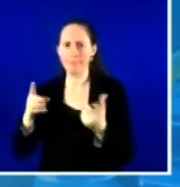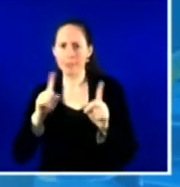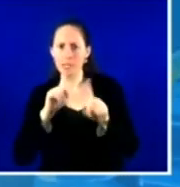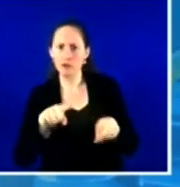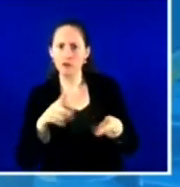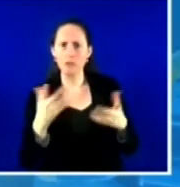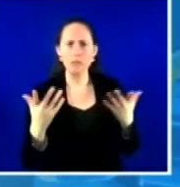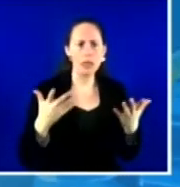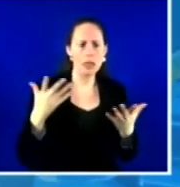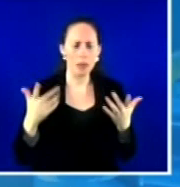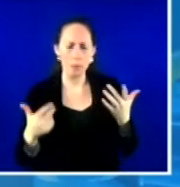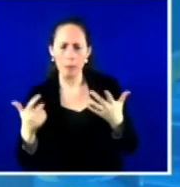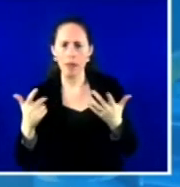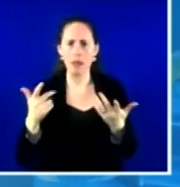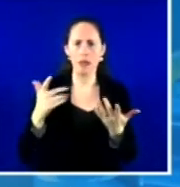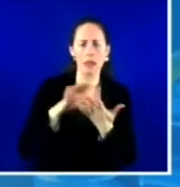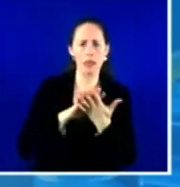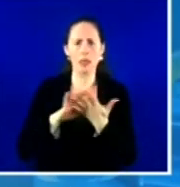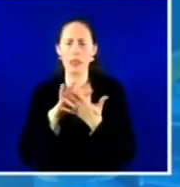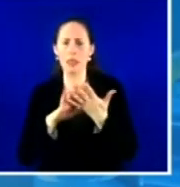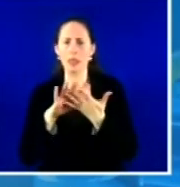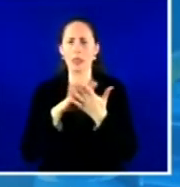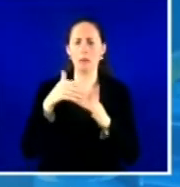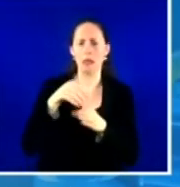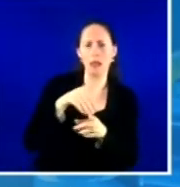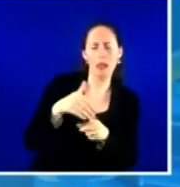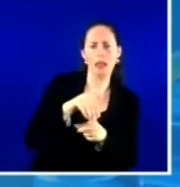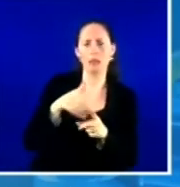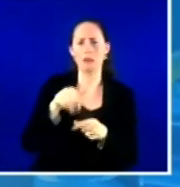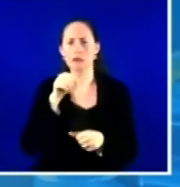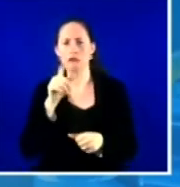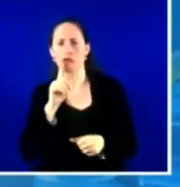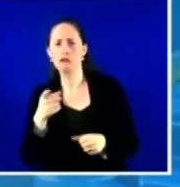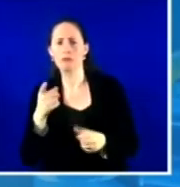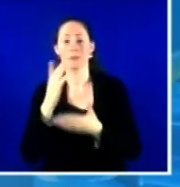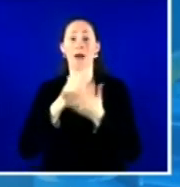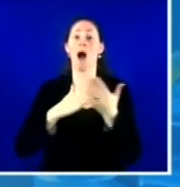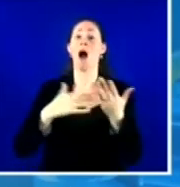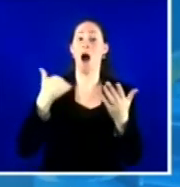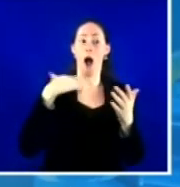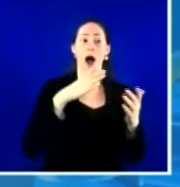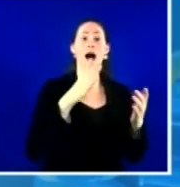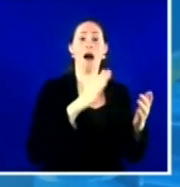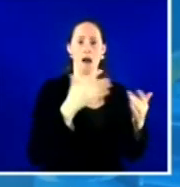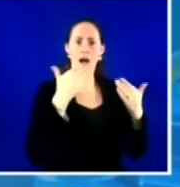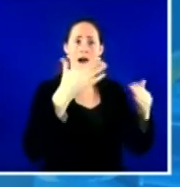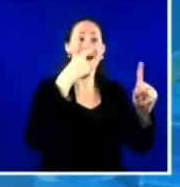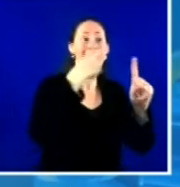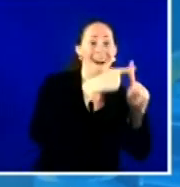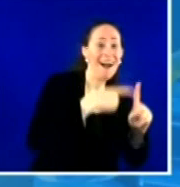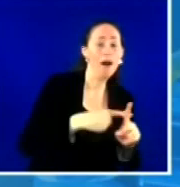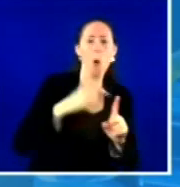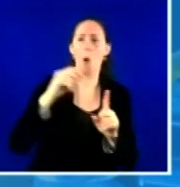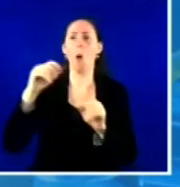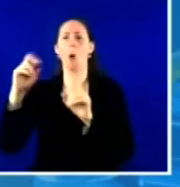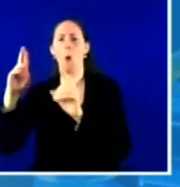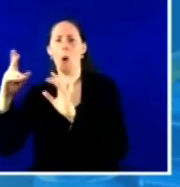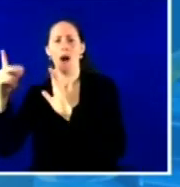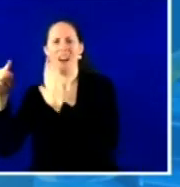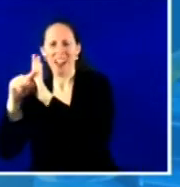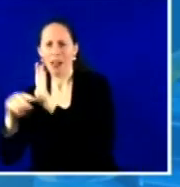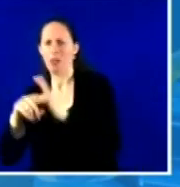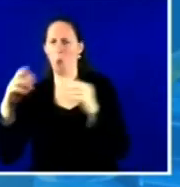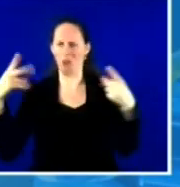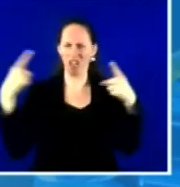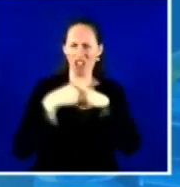they're not sure. They've heard just, you know, conflicting information and they want the opportunity to ask some questions. And, and I think those are, you know, gosh,